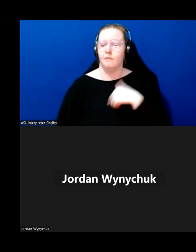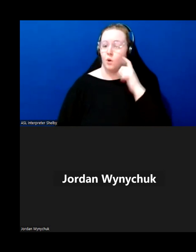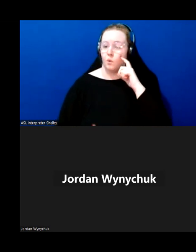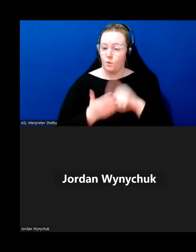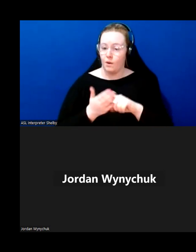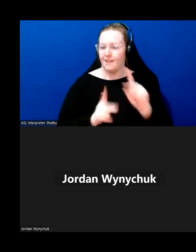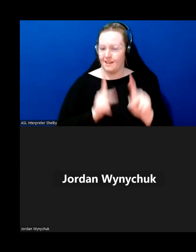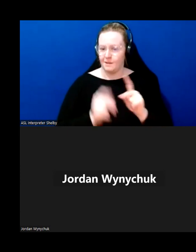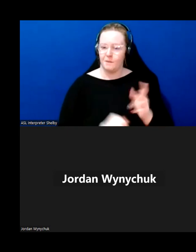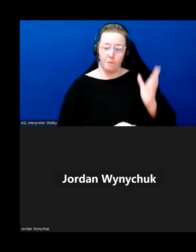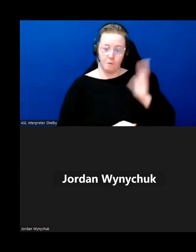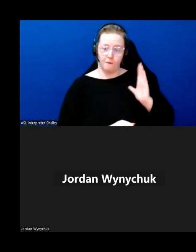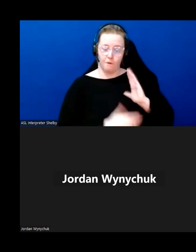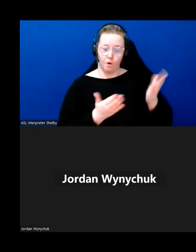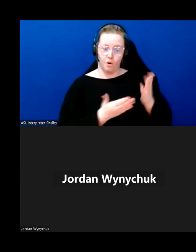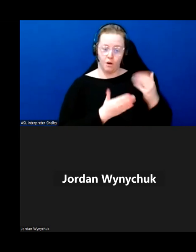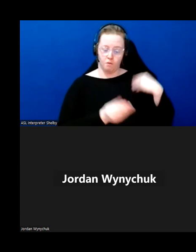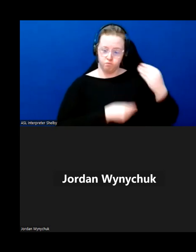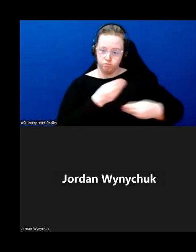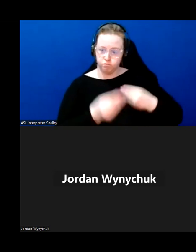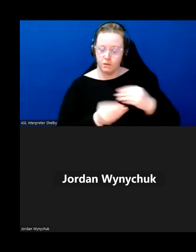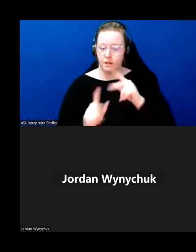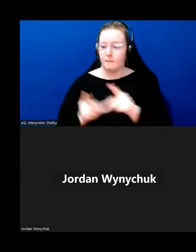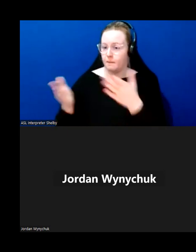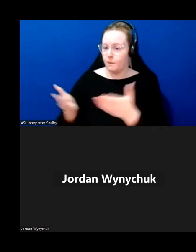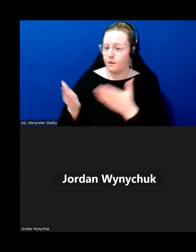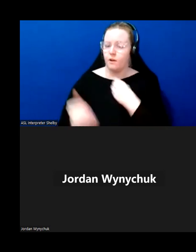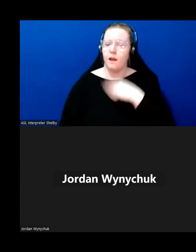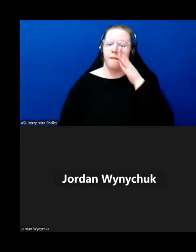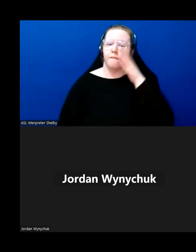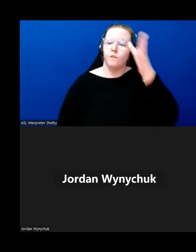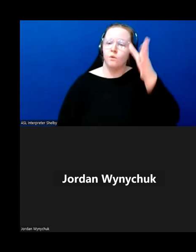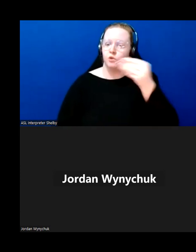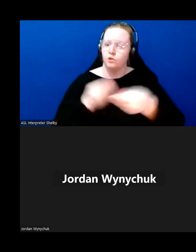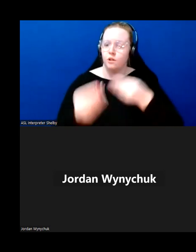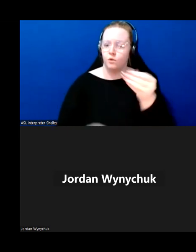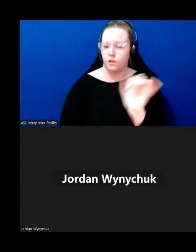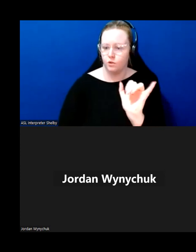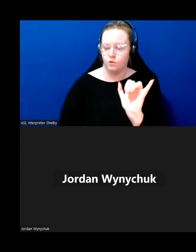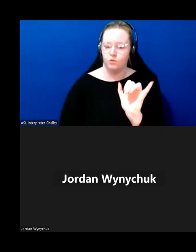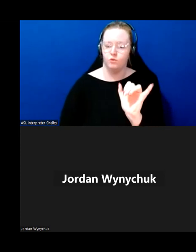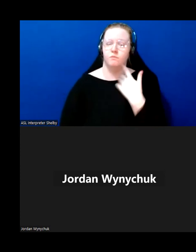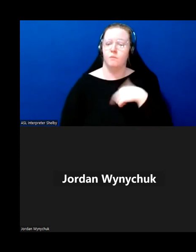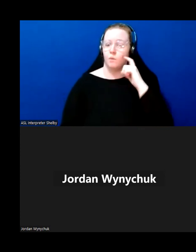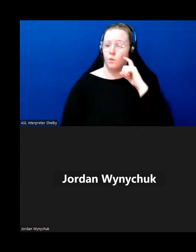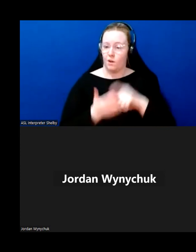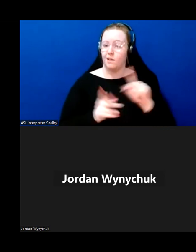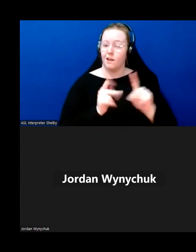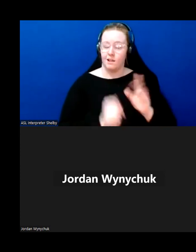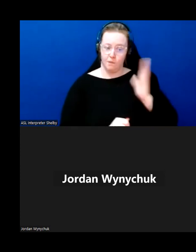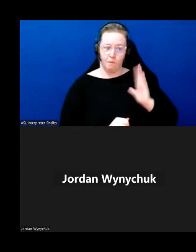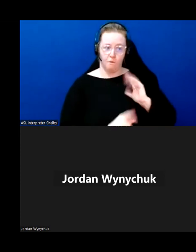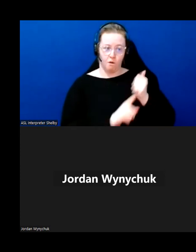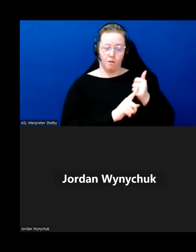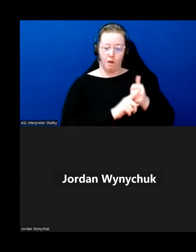live with us now and the seven generations to come as first peoples have done since time immemorial we